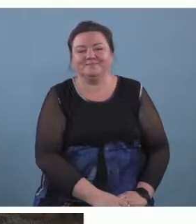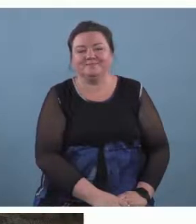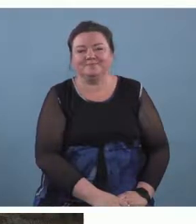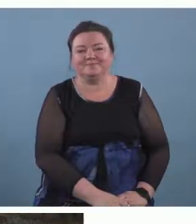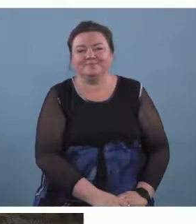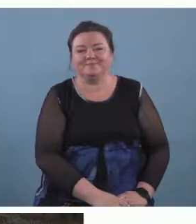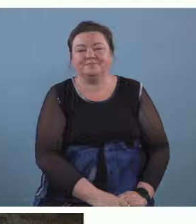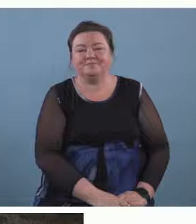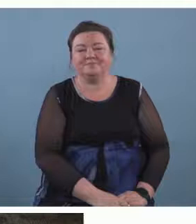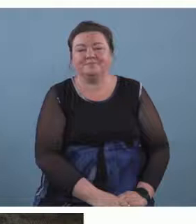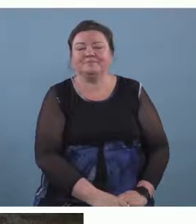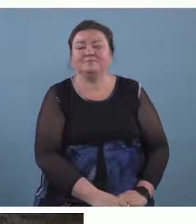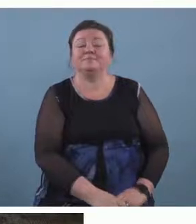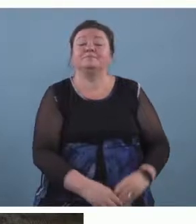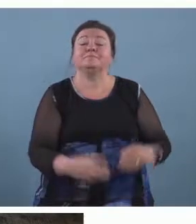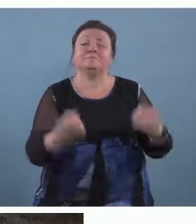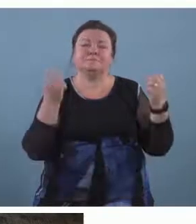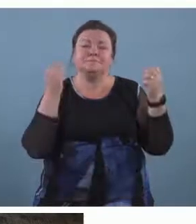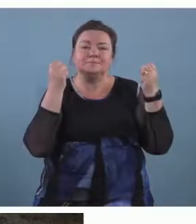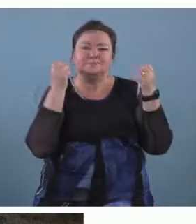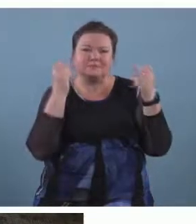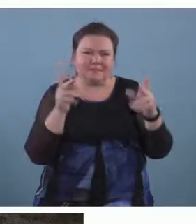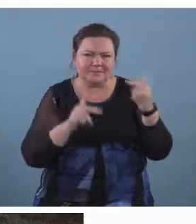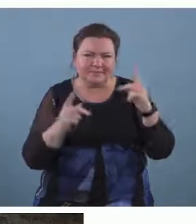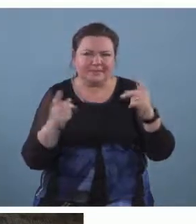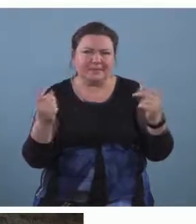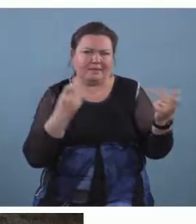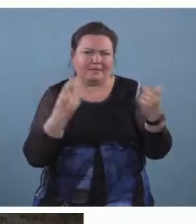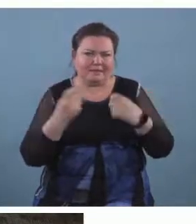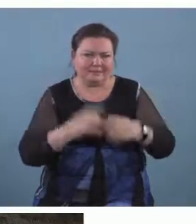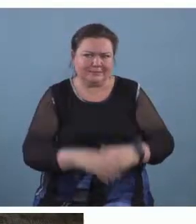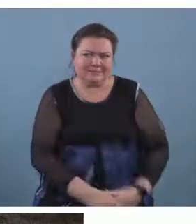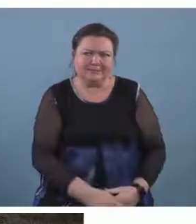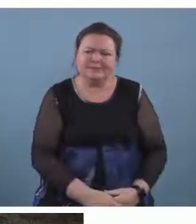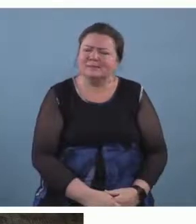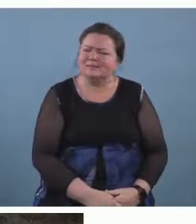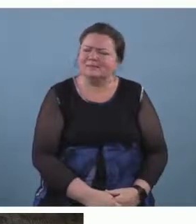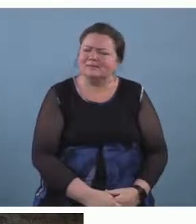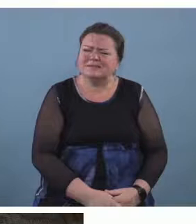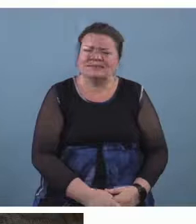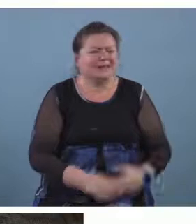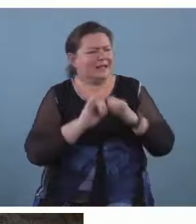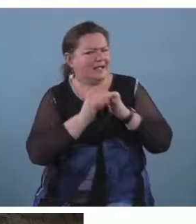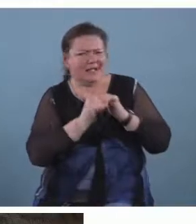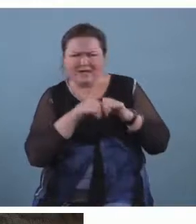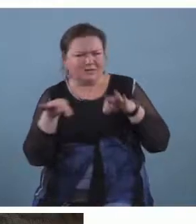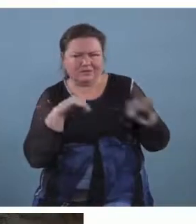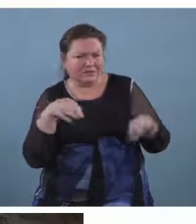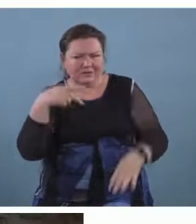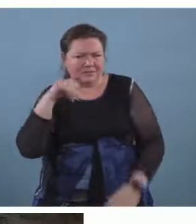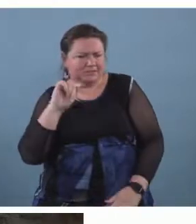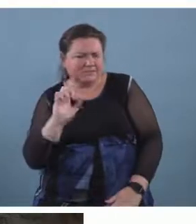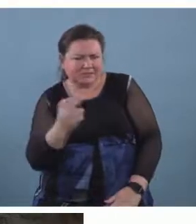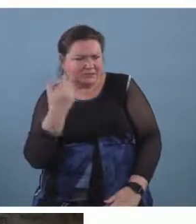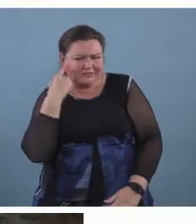so um many people do ask how can we introduce pitch to young